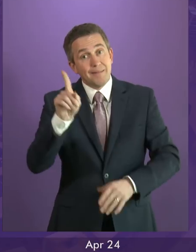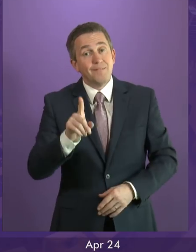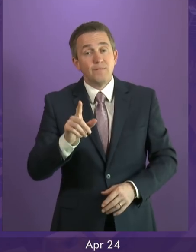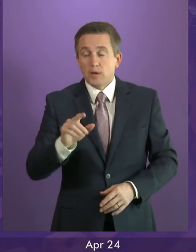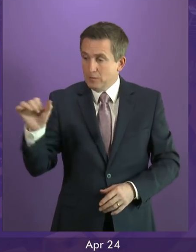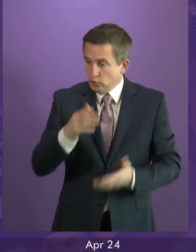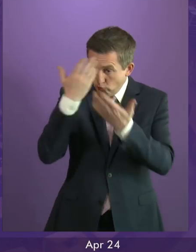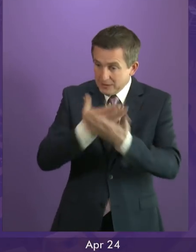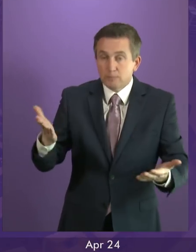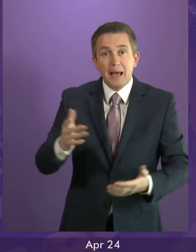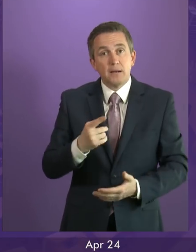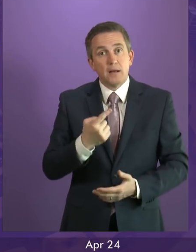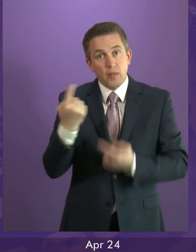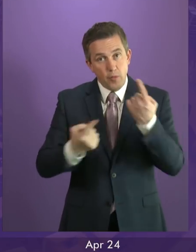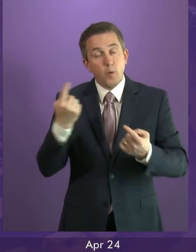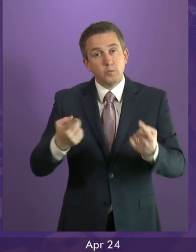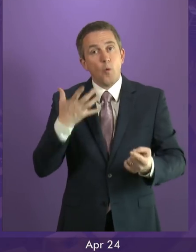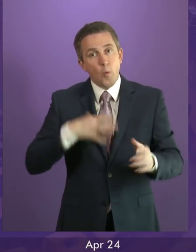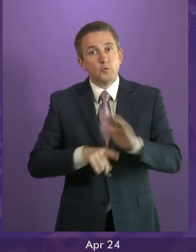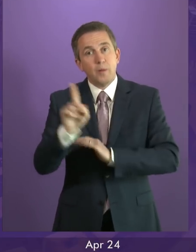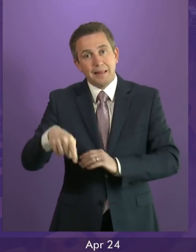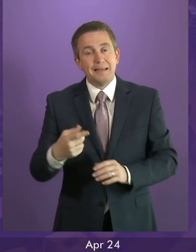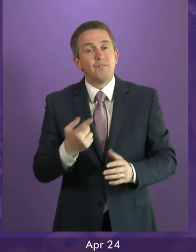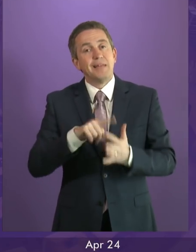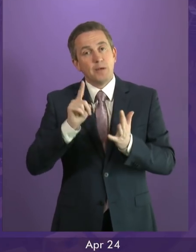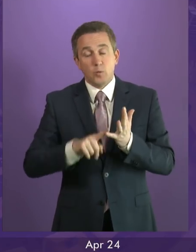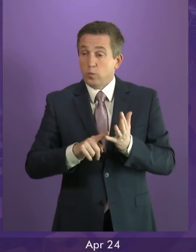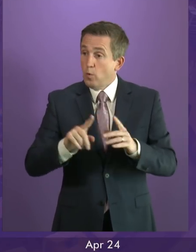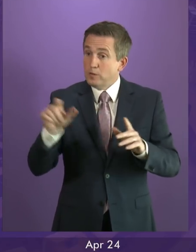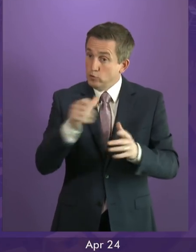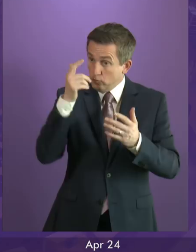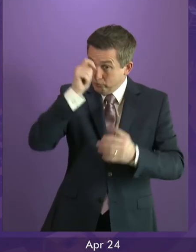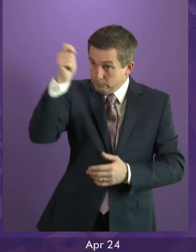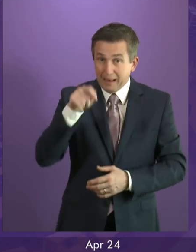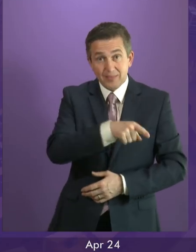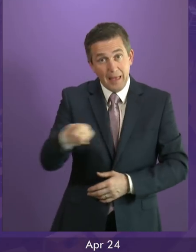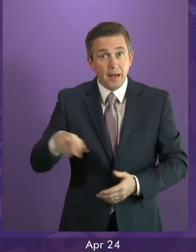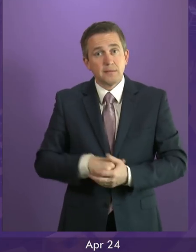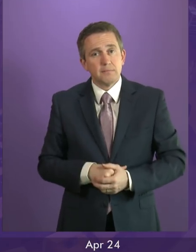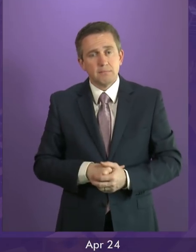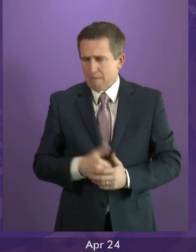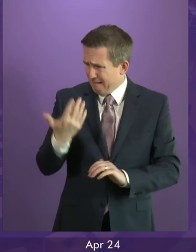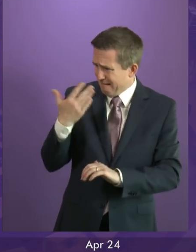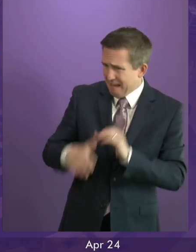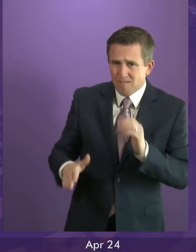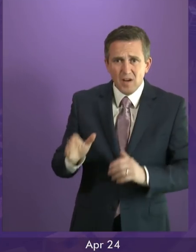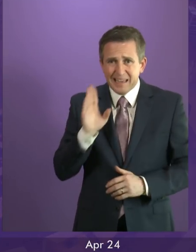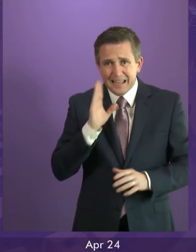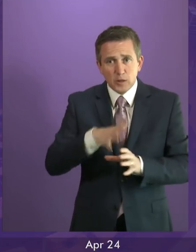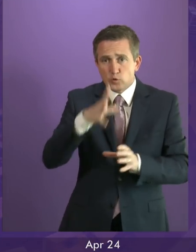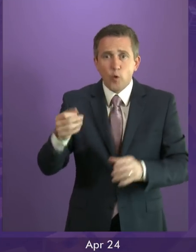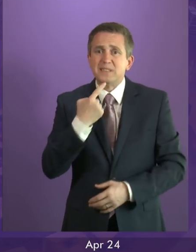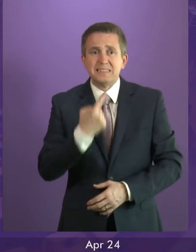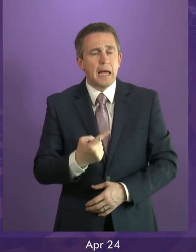and respect that. And I actually agree with that and I think that's a responsibility on all of us. What I never hear the Tories saying is that there is a need to